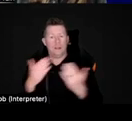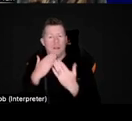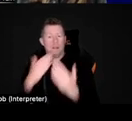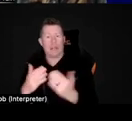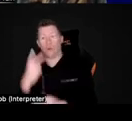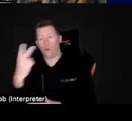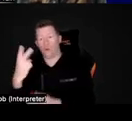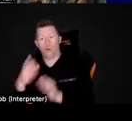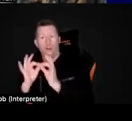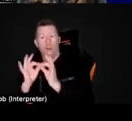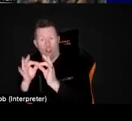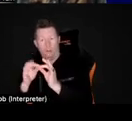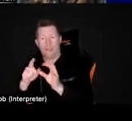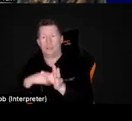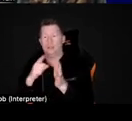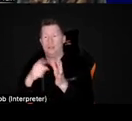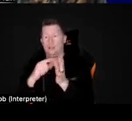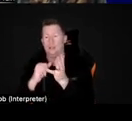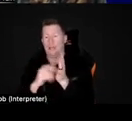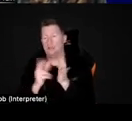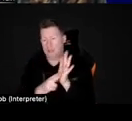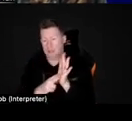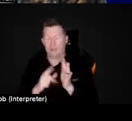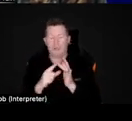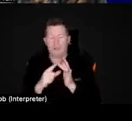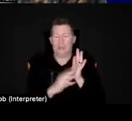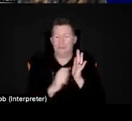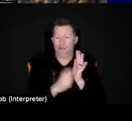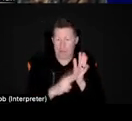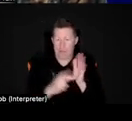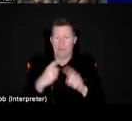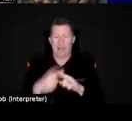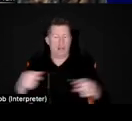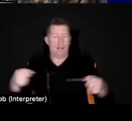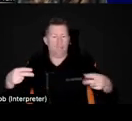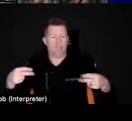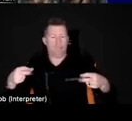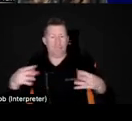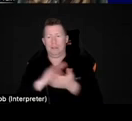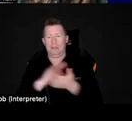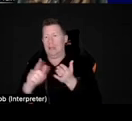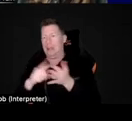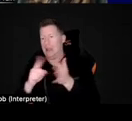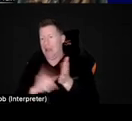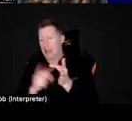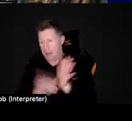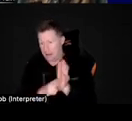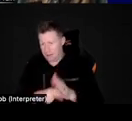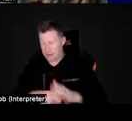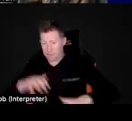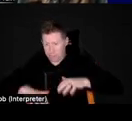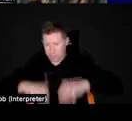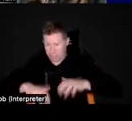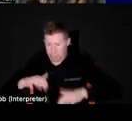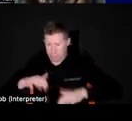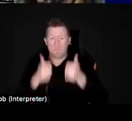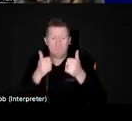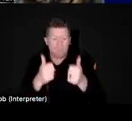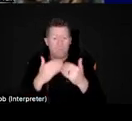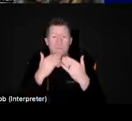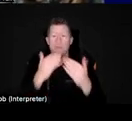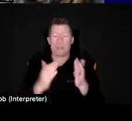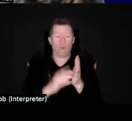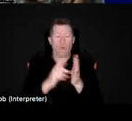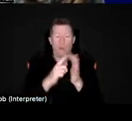interpreters, Imran and Yasmin, and to our captioner, Helen. And, um, thanks to Melanie